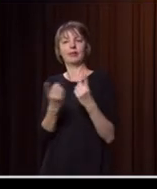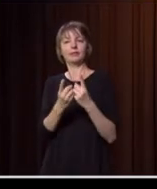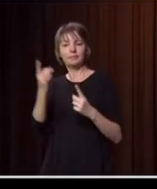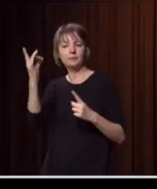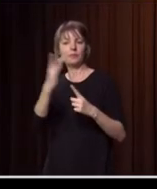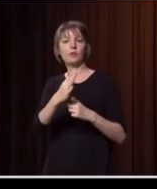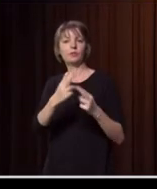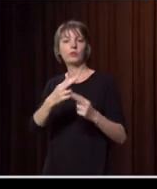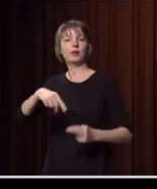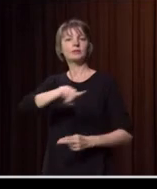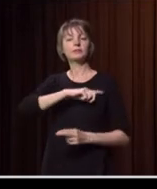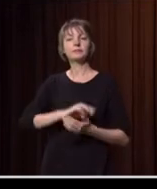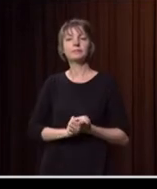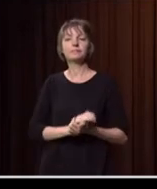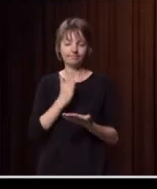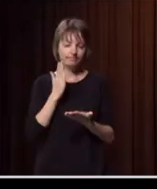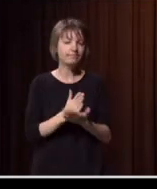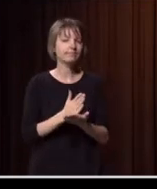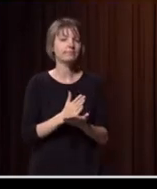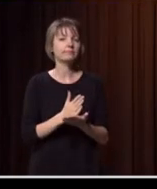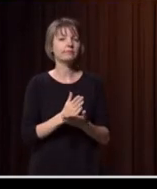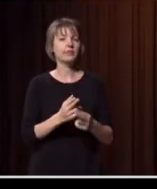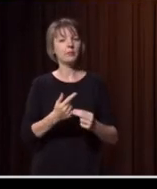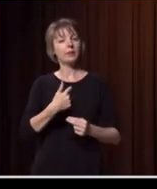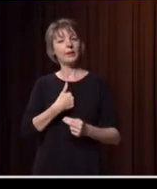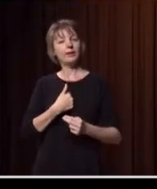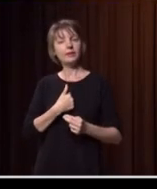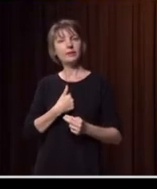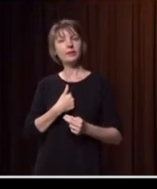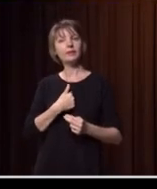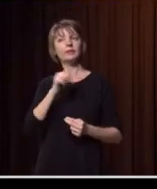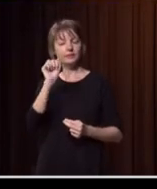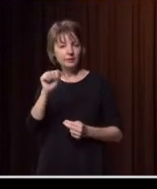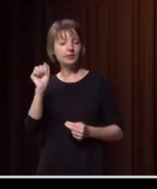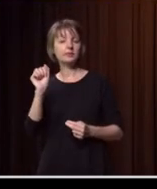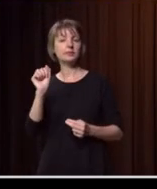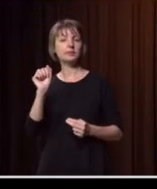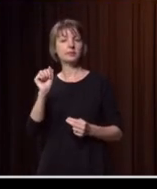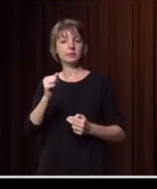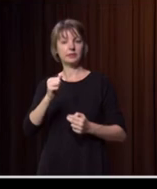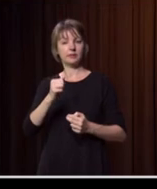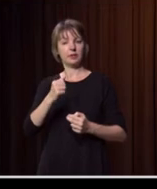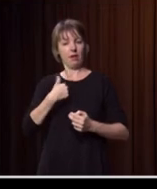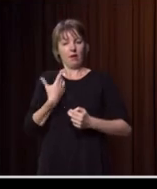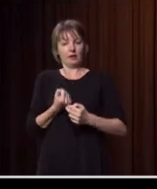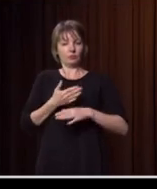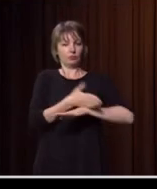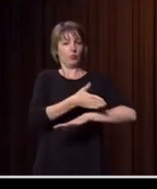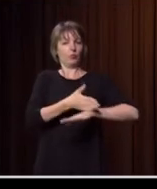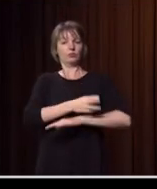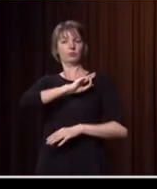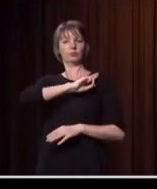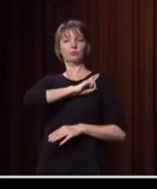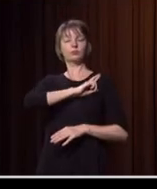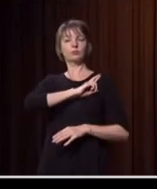absolutely. And for me, Lydia, I think you're right. Even though I had a role to play, I had a role